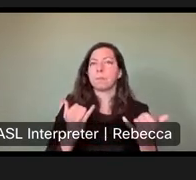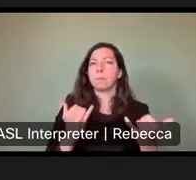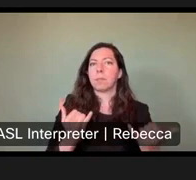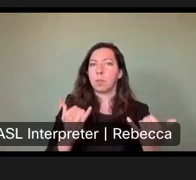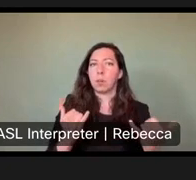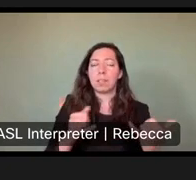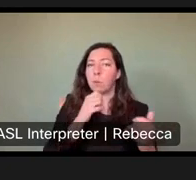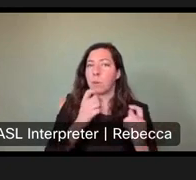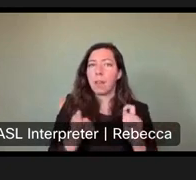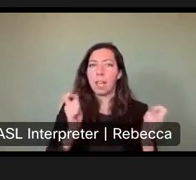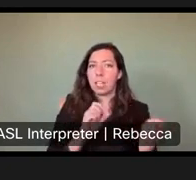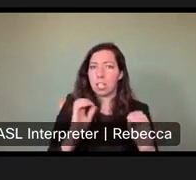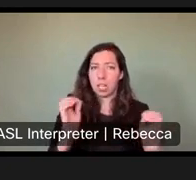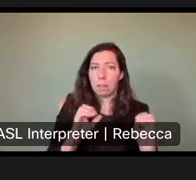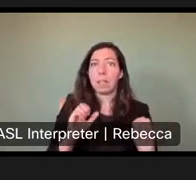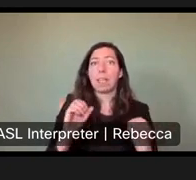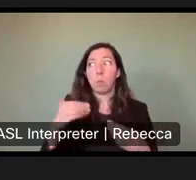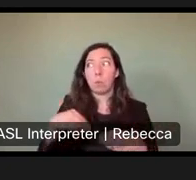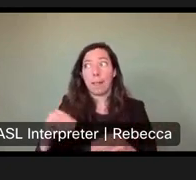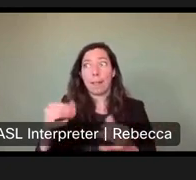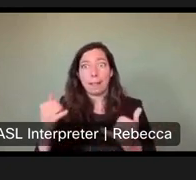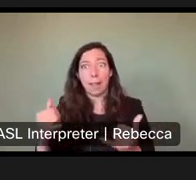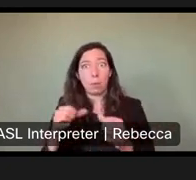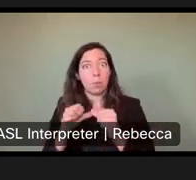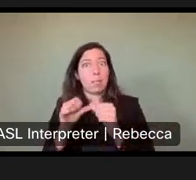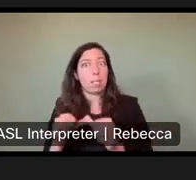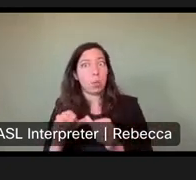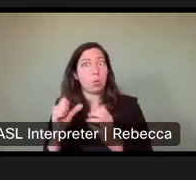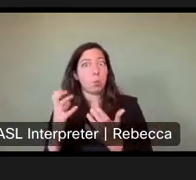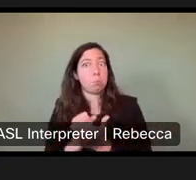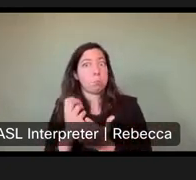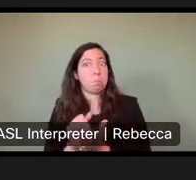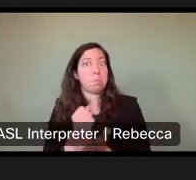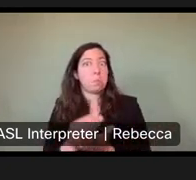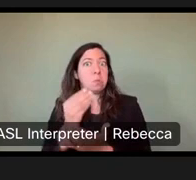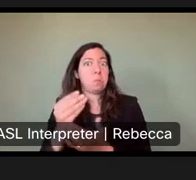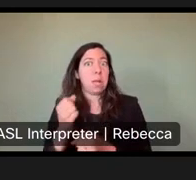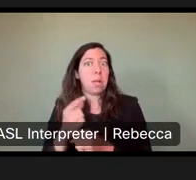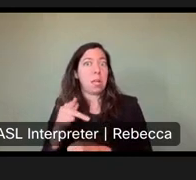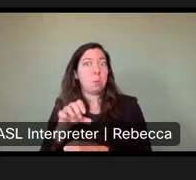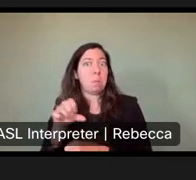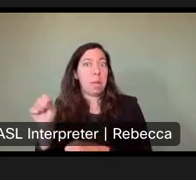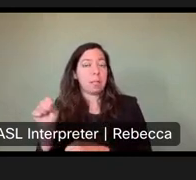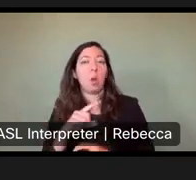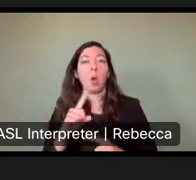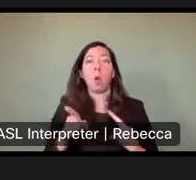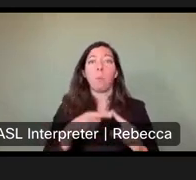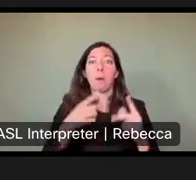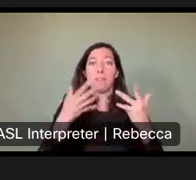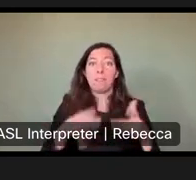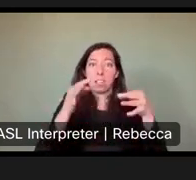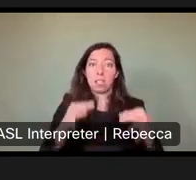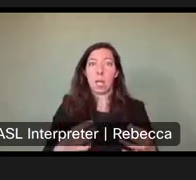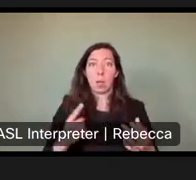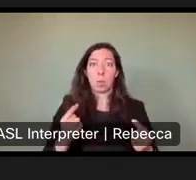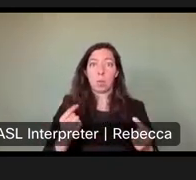anything we're selling now, we're going to continue to sell until we make our final recommendations. And like we said, um, that